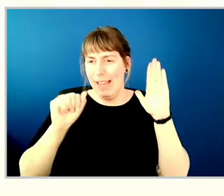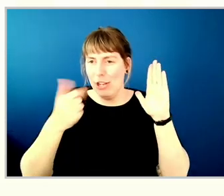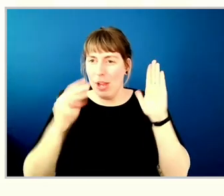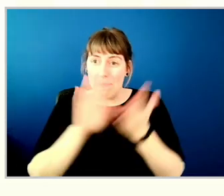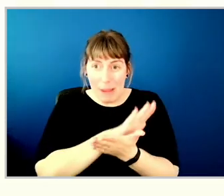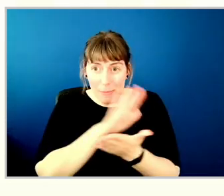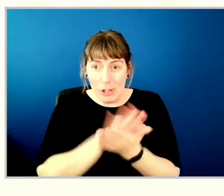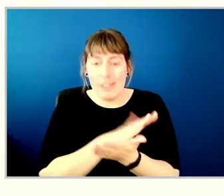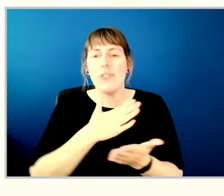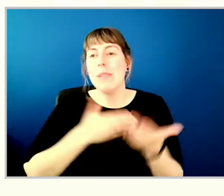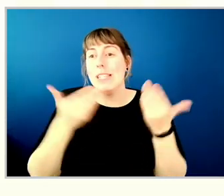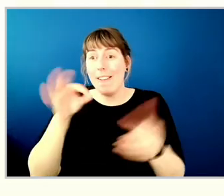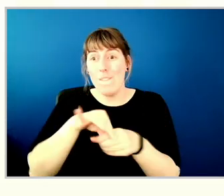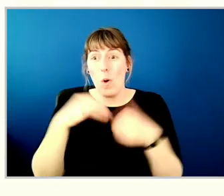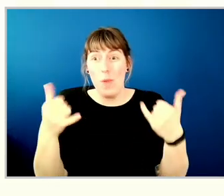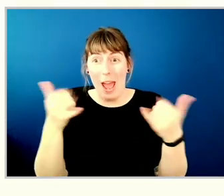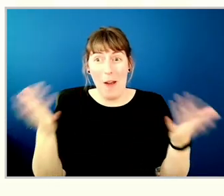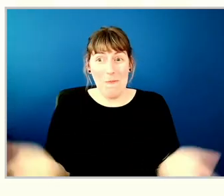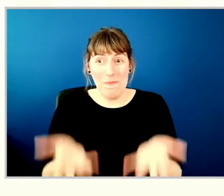Please vote now.